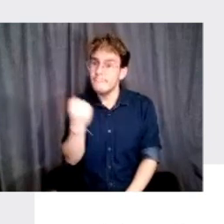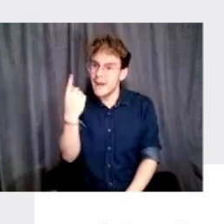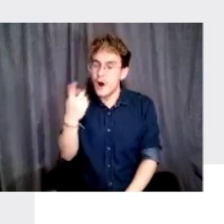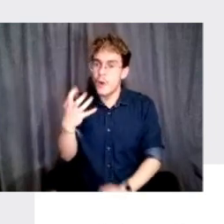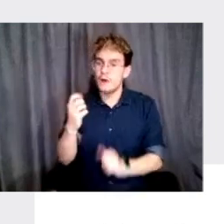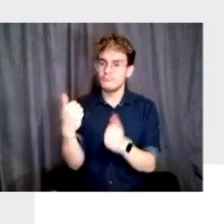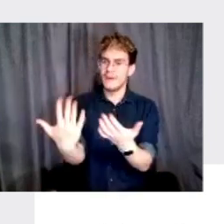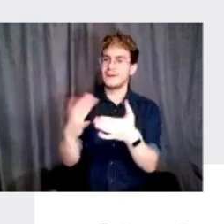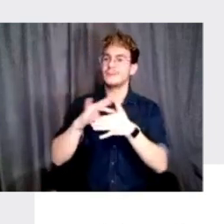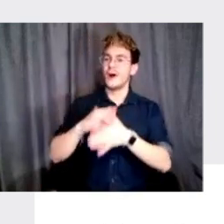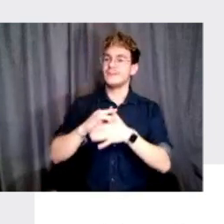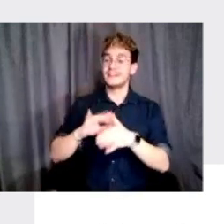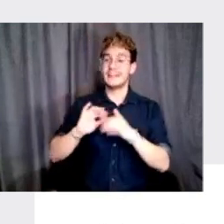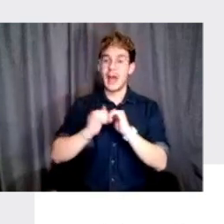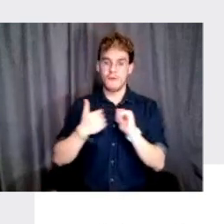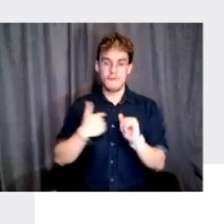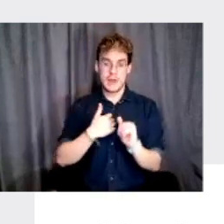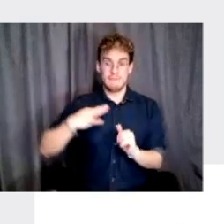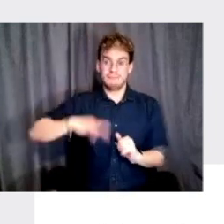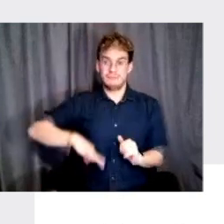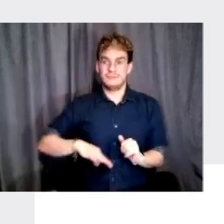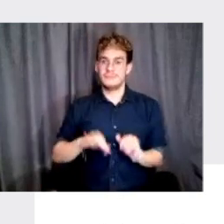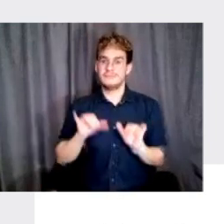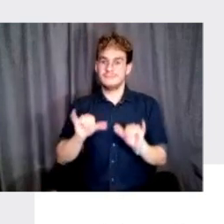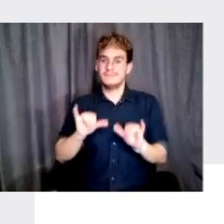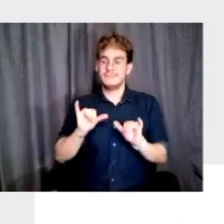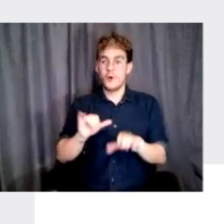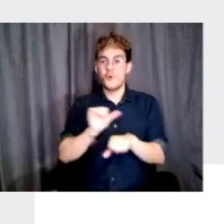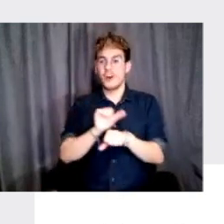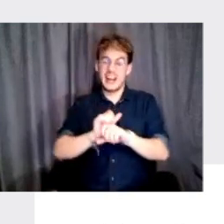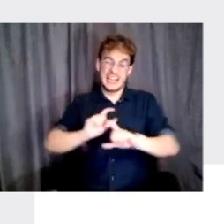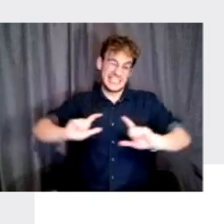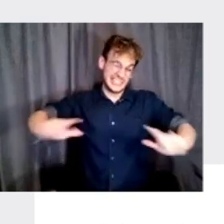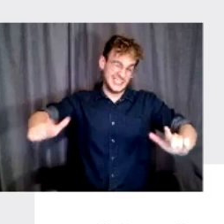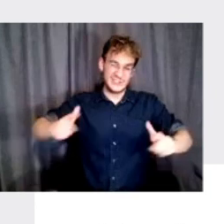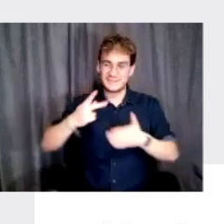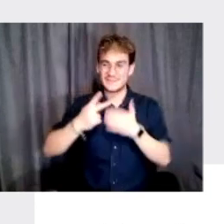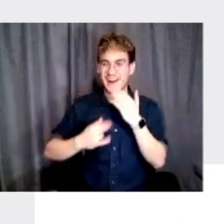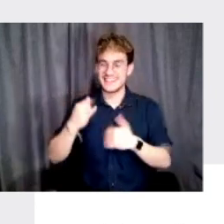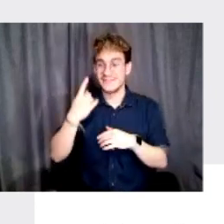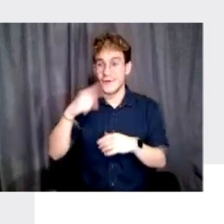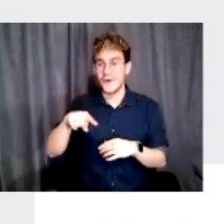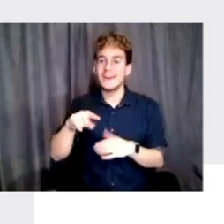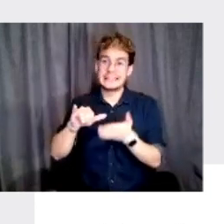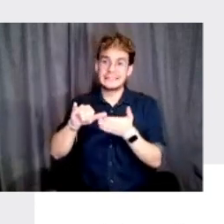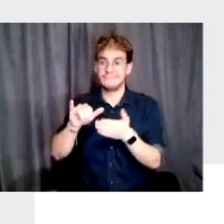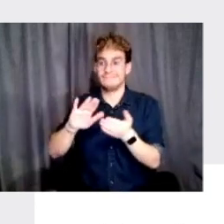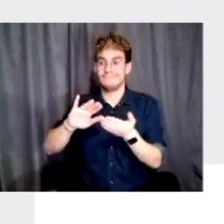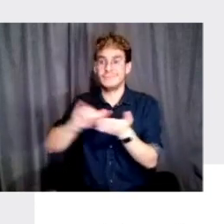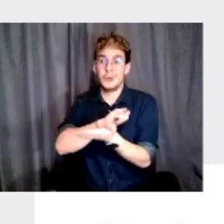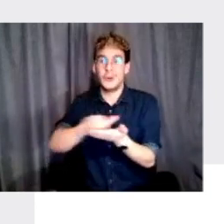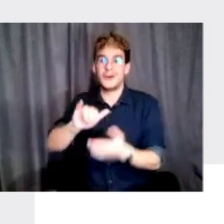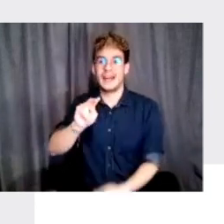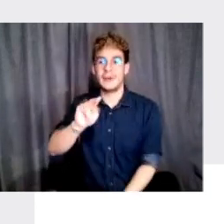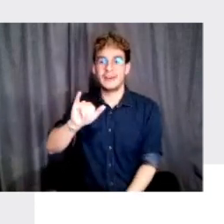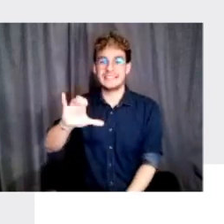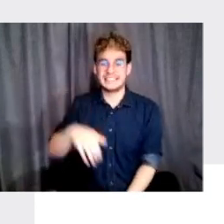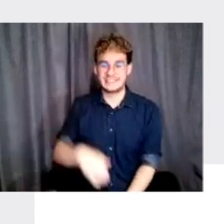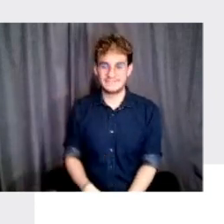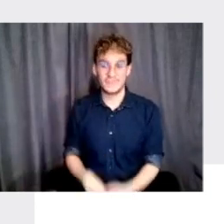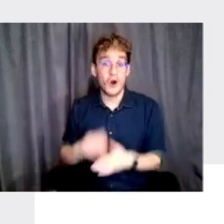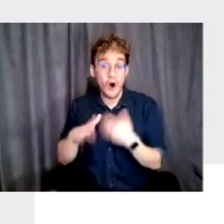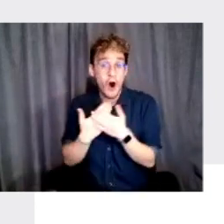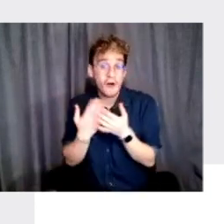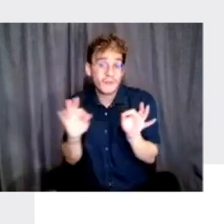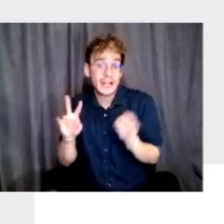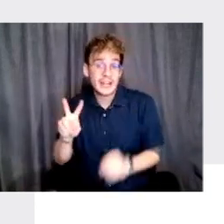we were fortunate to be able to do this gigantic project for the city of New York, completely pro bono. So